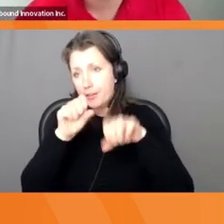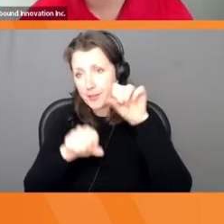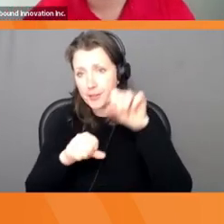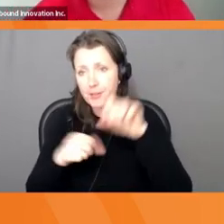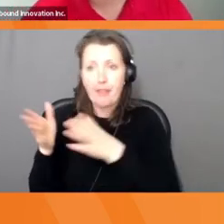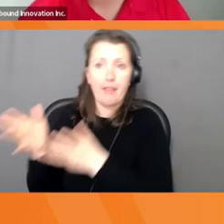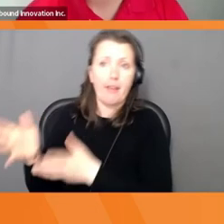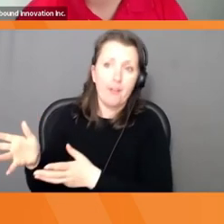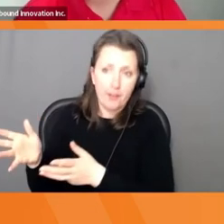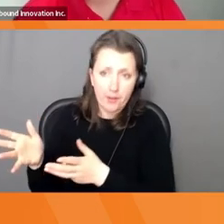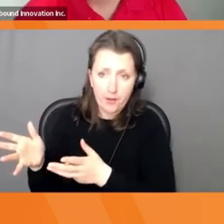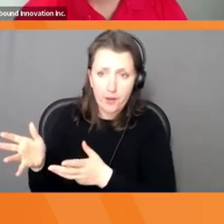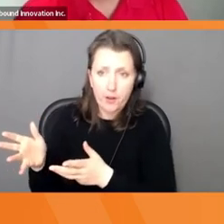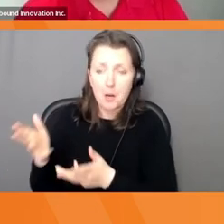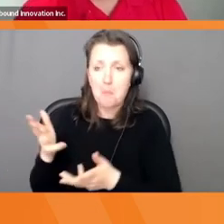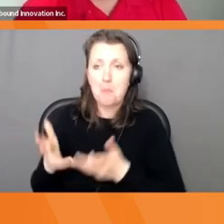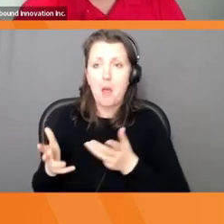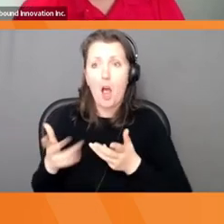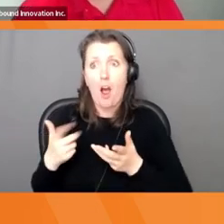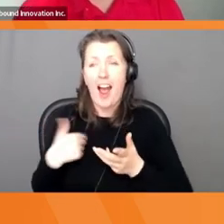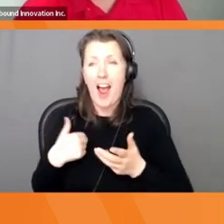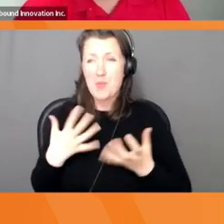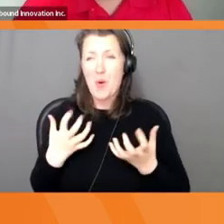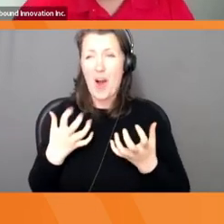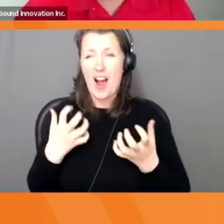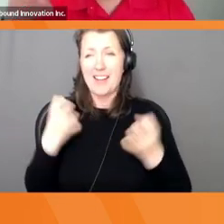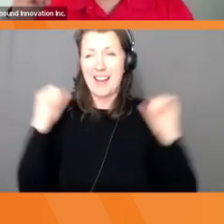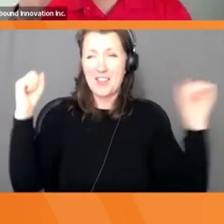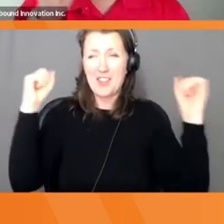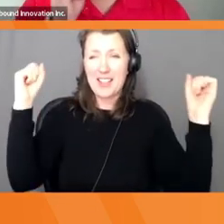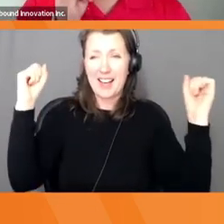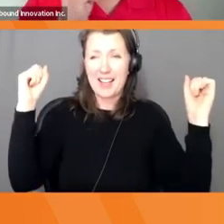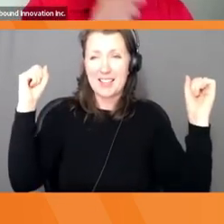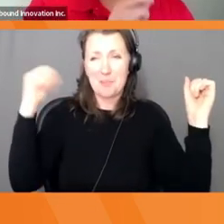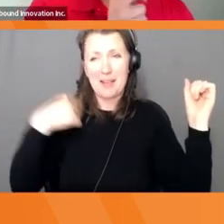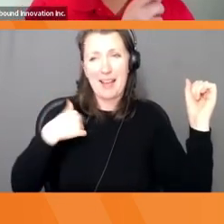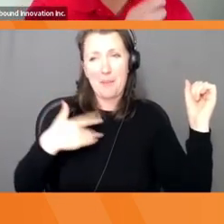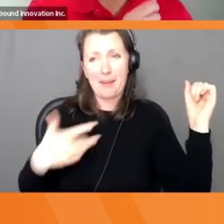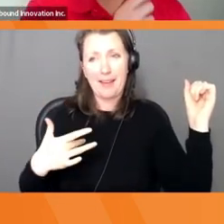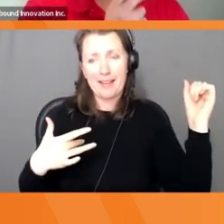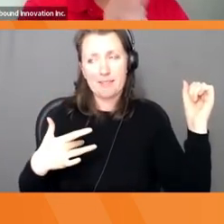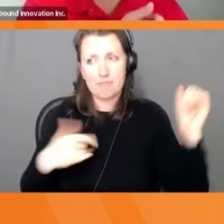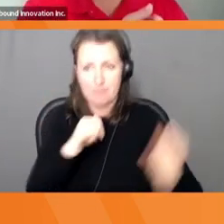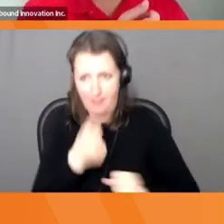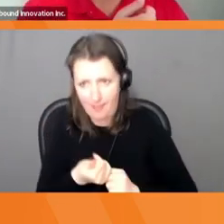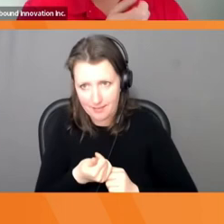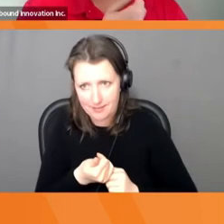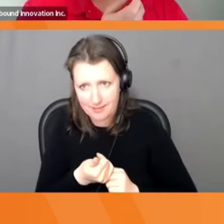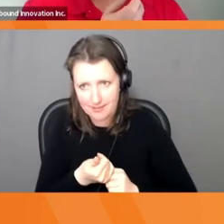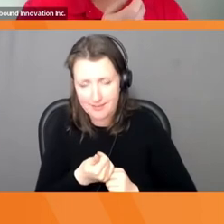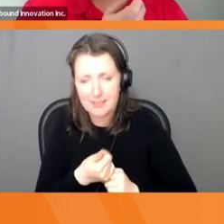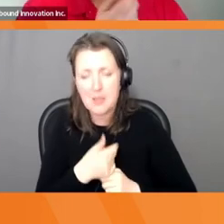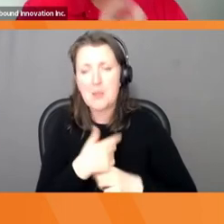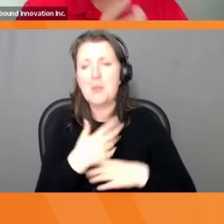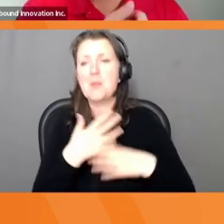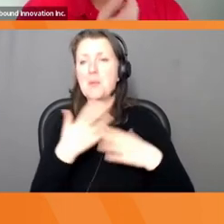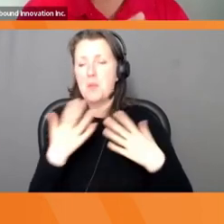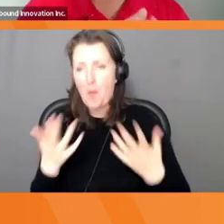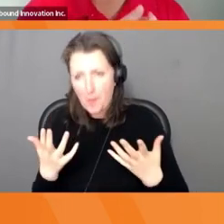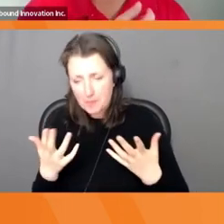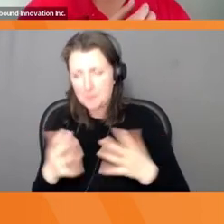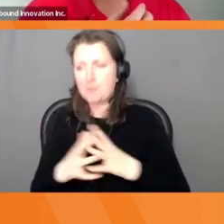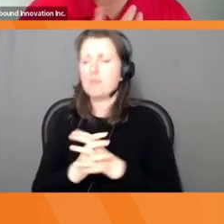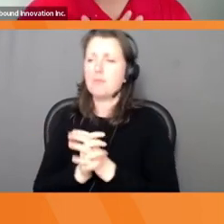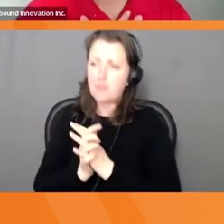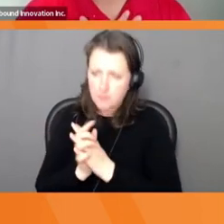to, uh, maybe there's an insight there. Um, but I, I hope what you take from this exercise is that you gain a